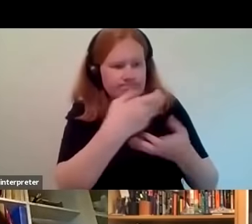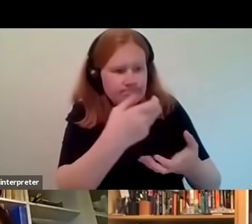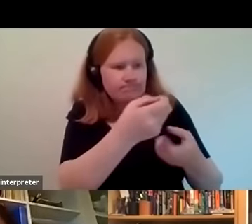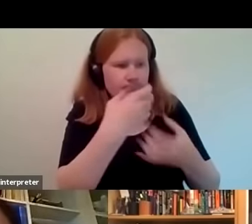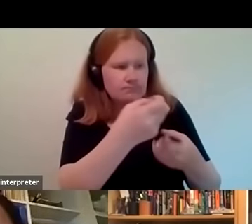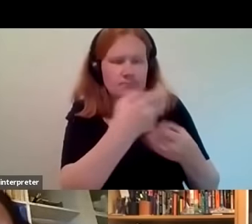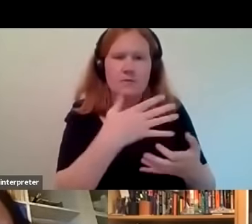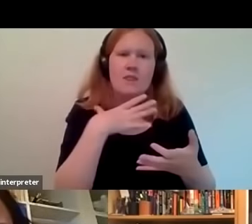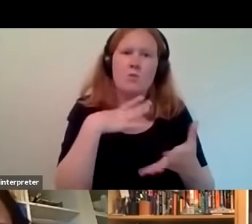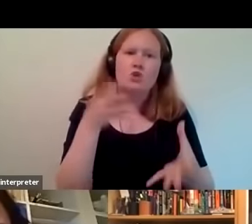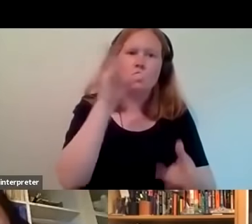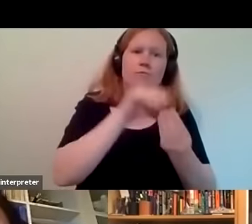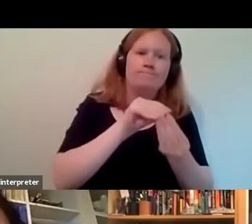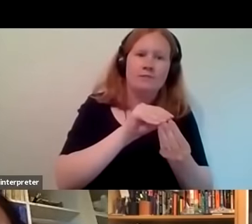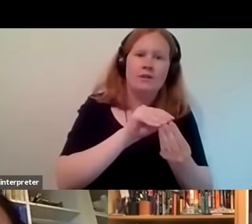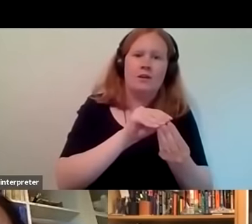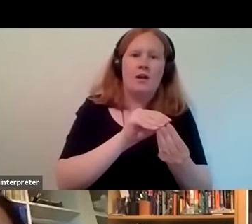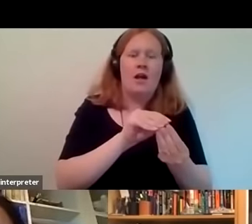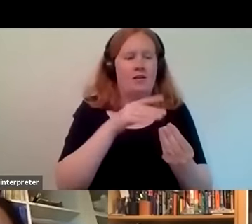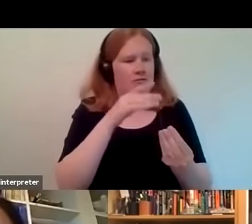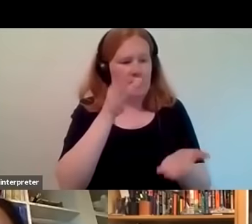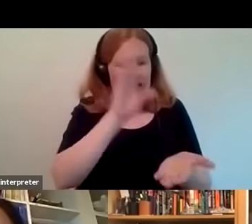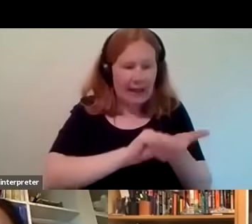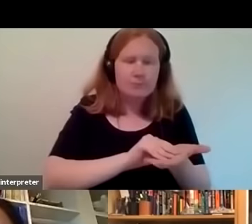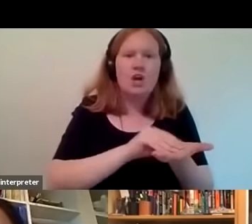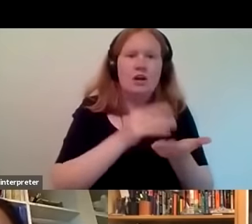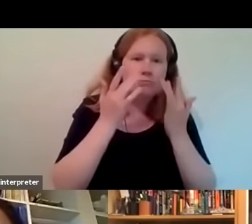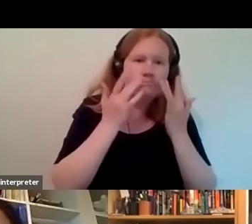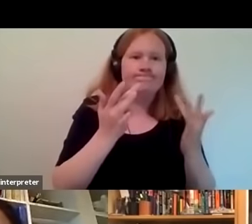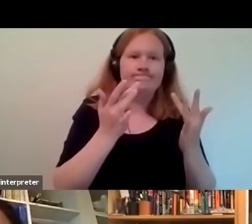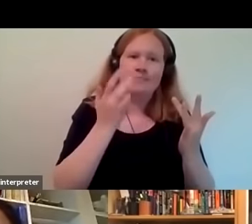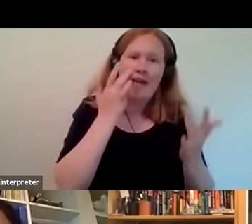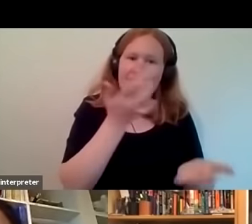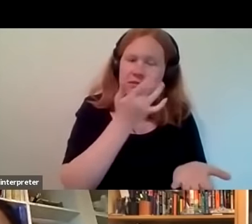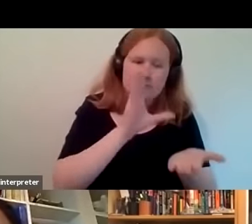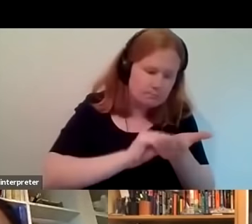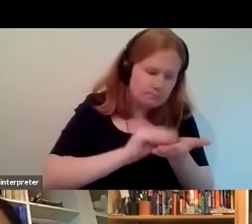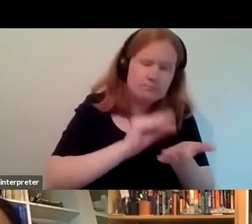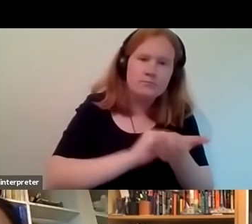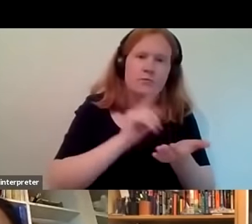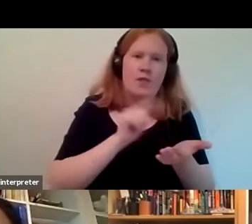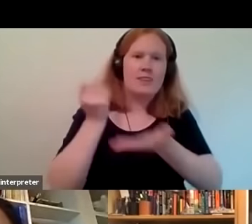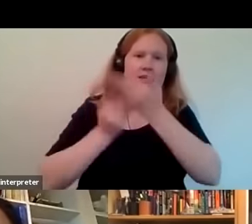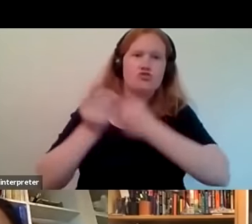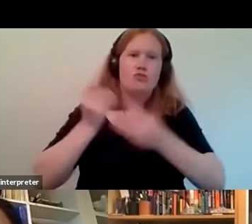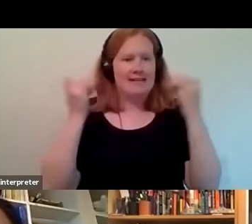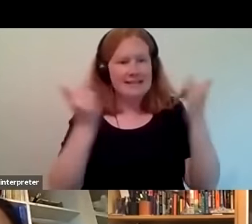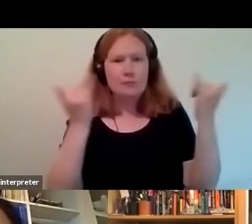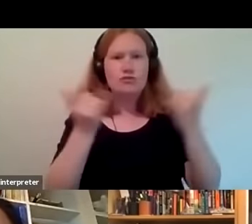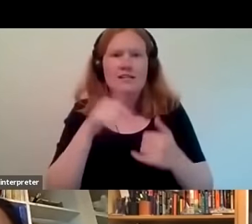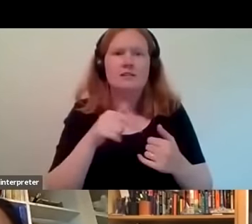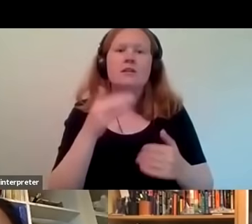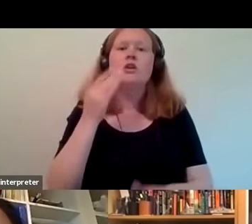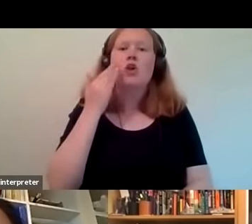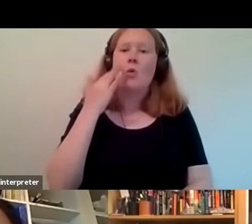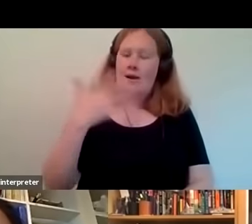history document this history and celebrate this history so with that once we um won the bid and started working out what this could